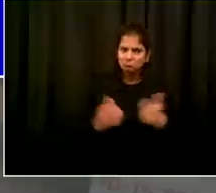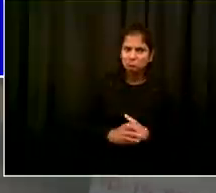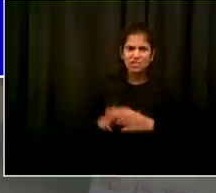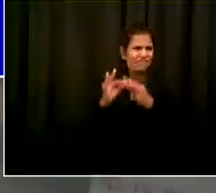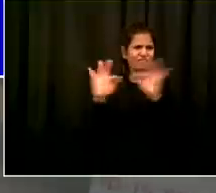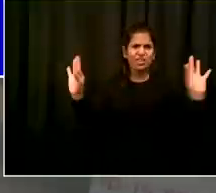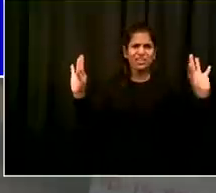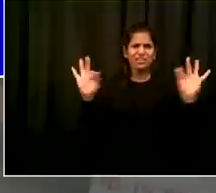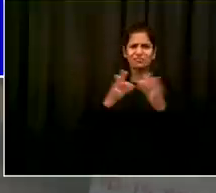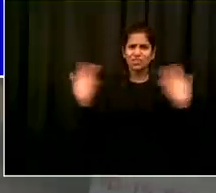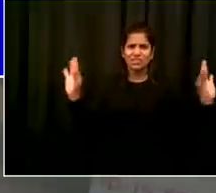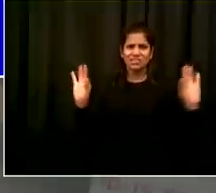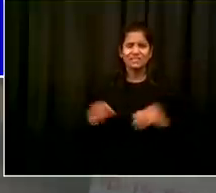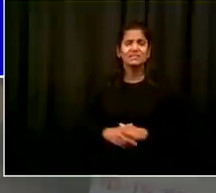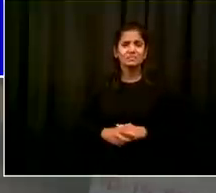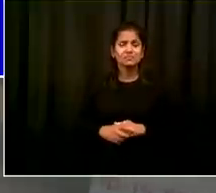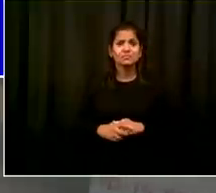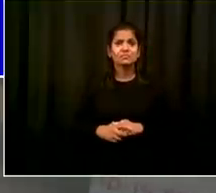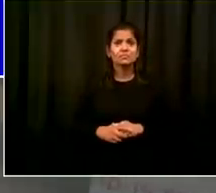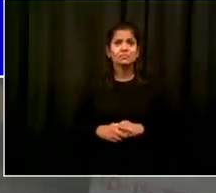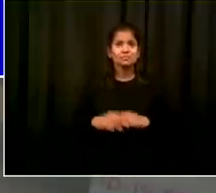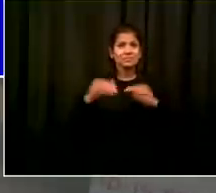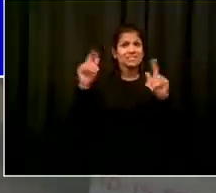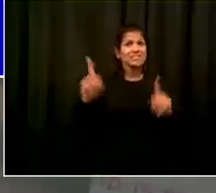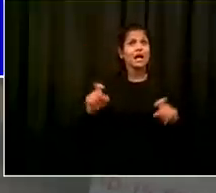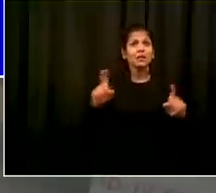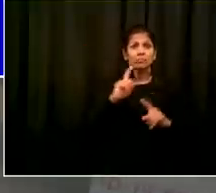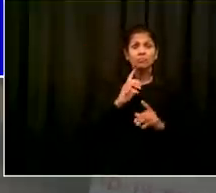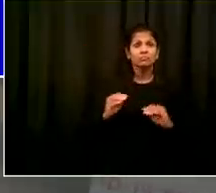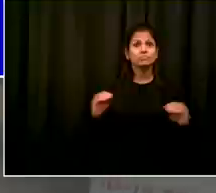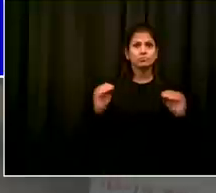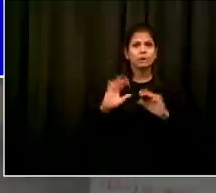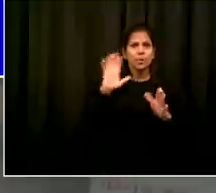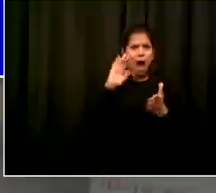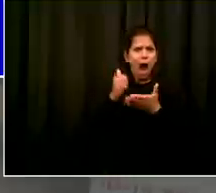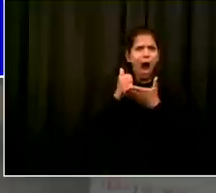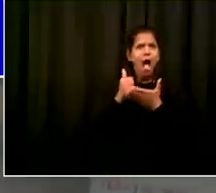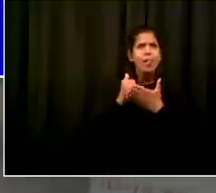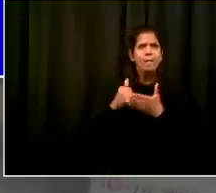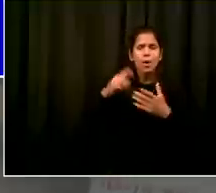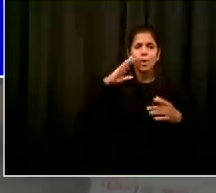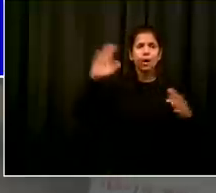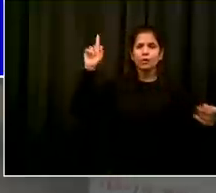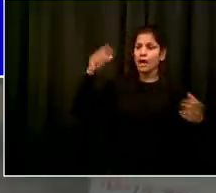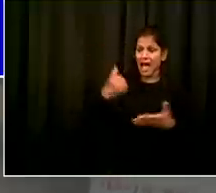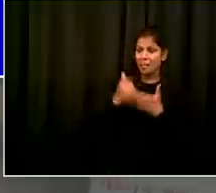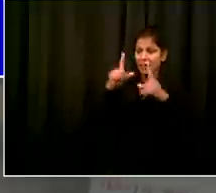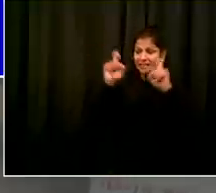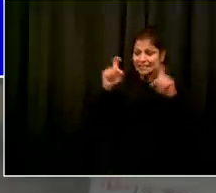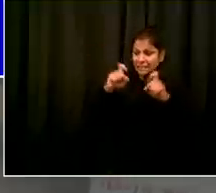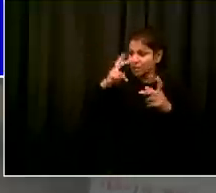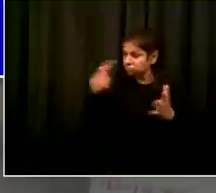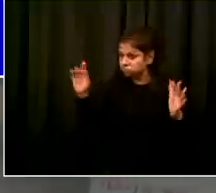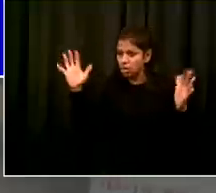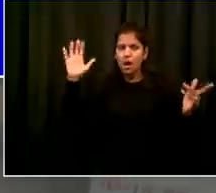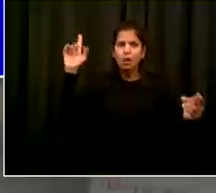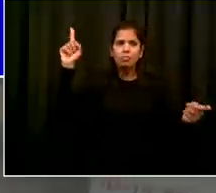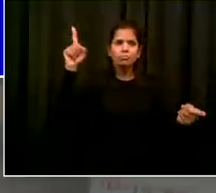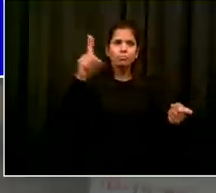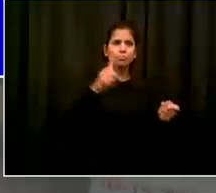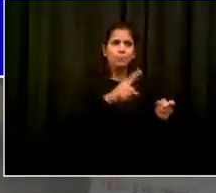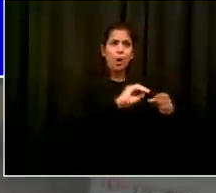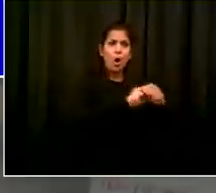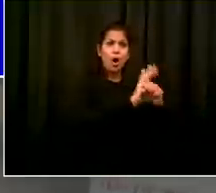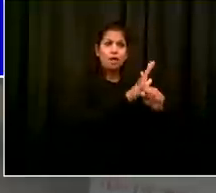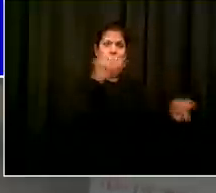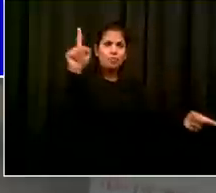more impact it makes so this is the hyper local effort that test and trace is focused on it's made all the difference and one of the